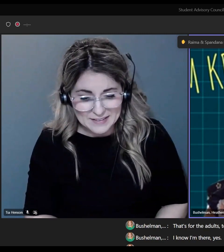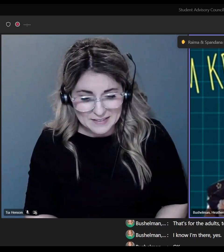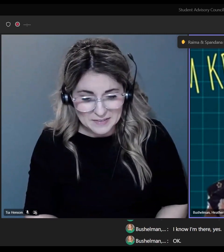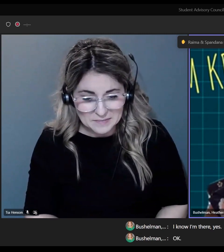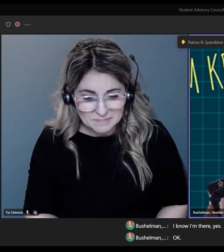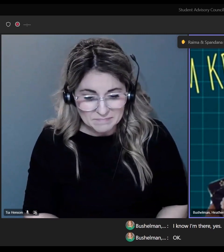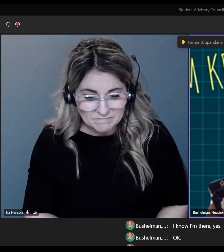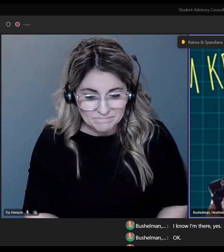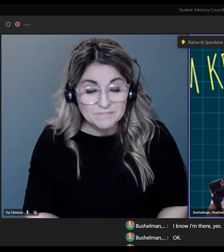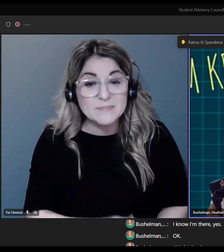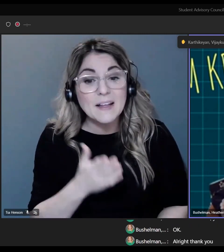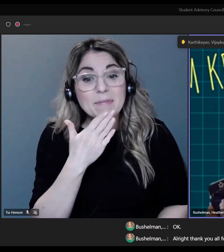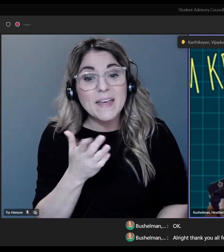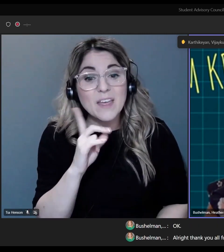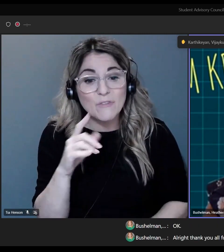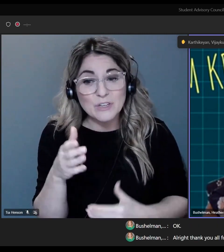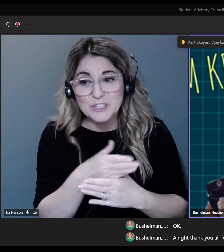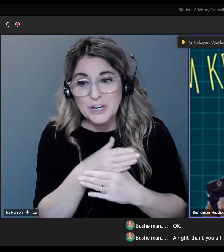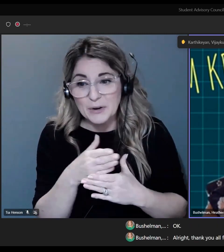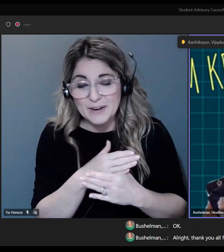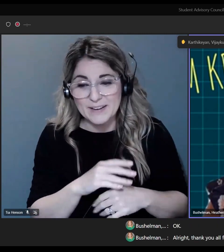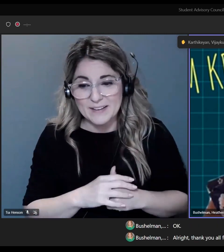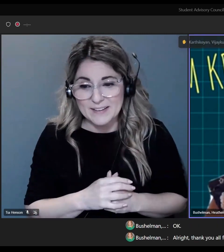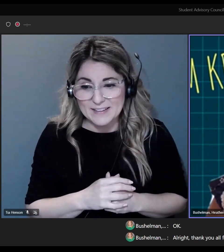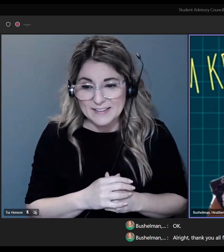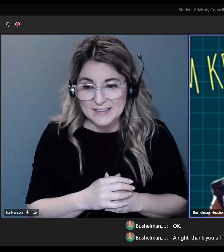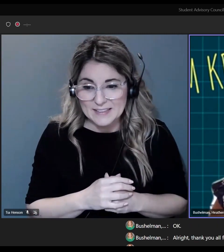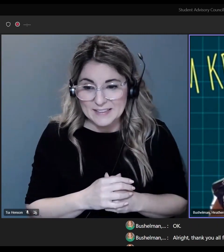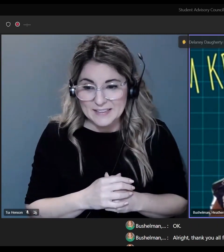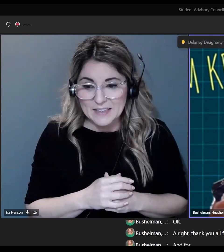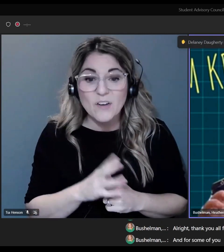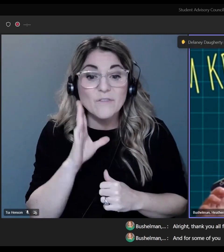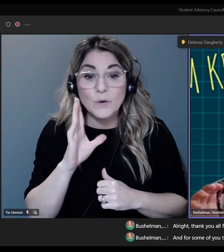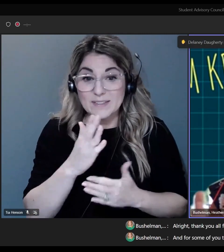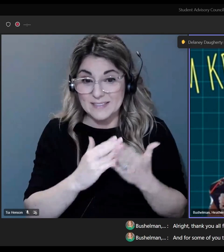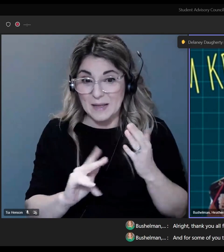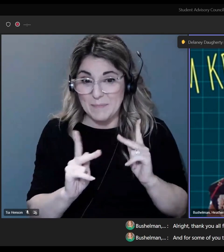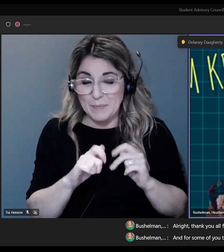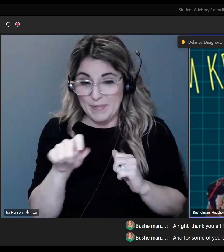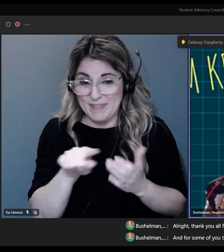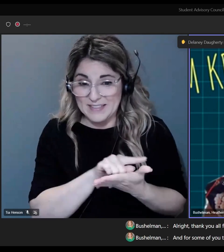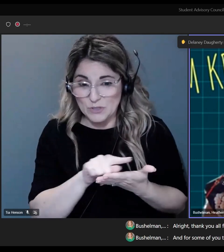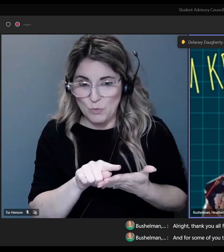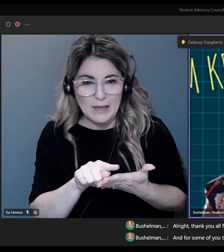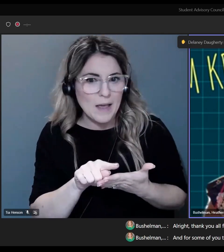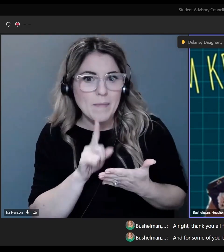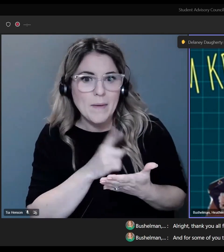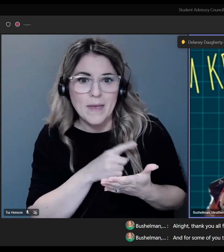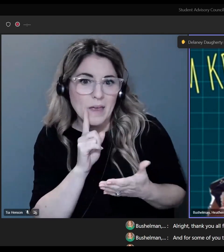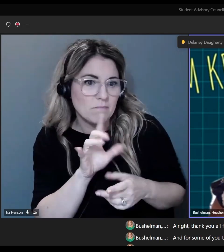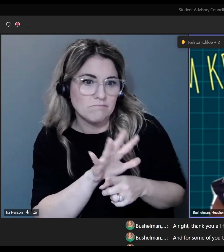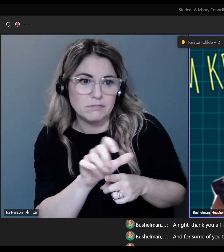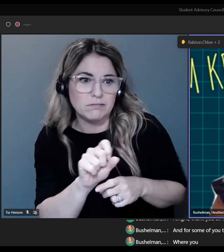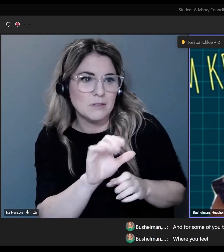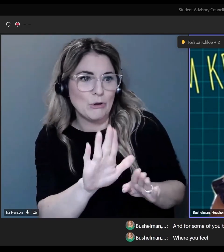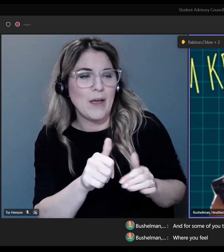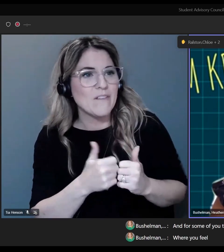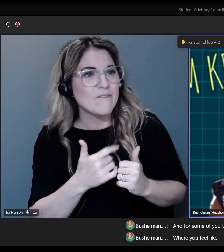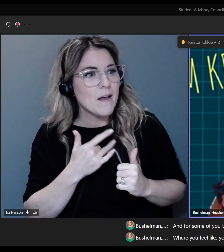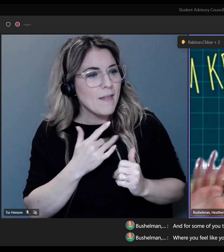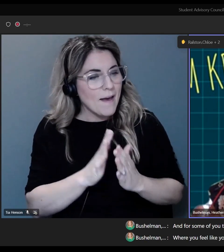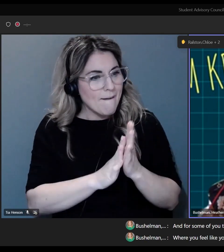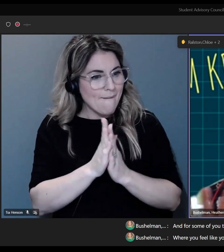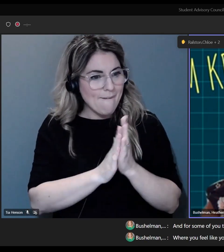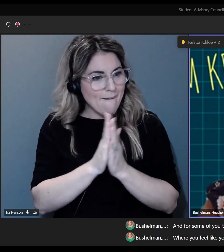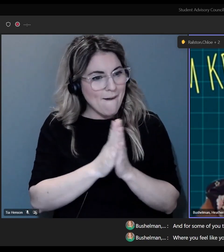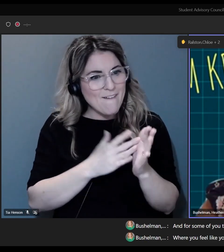Okay. All right. Thank you all for sharing. And for some of you, this week may be great where you feel like